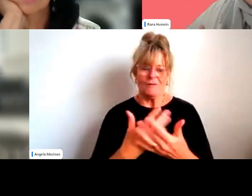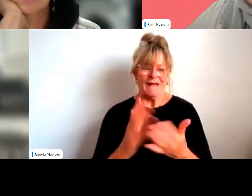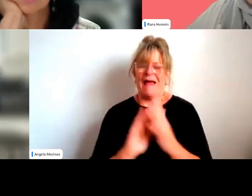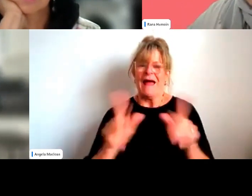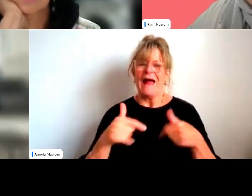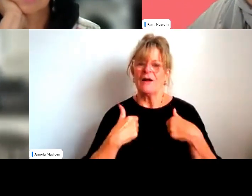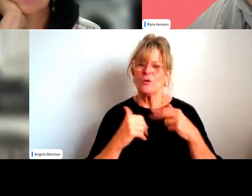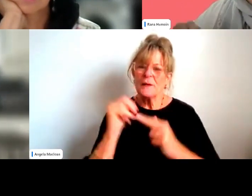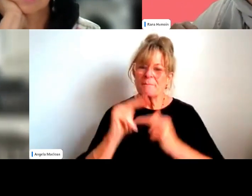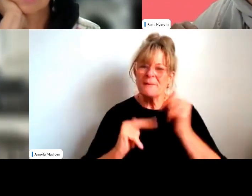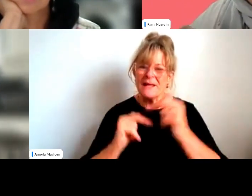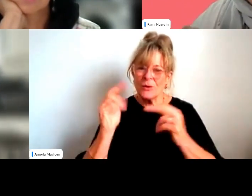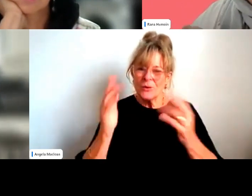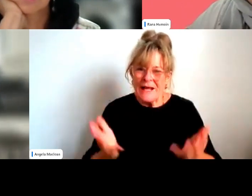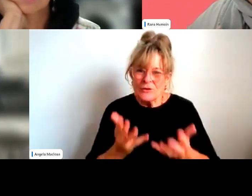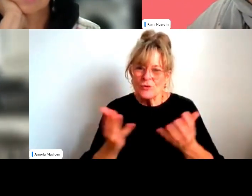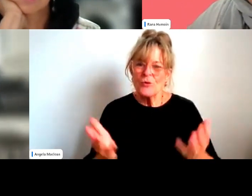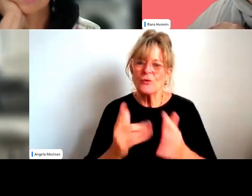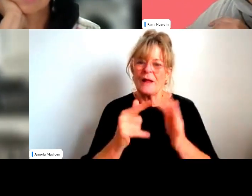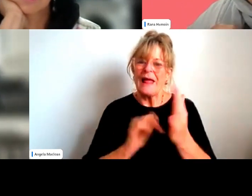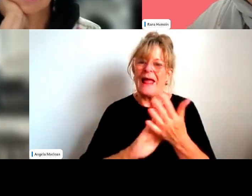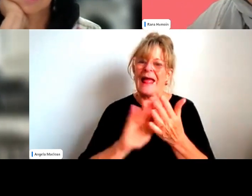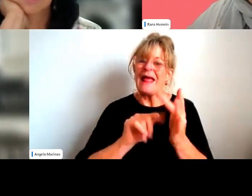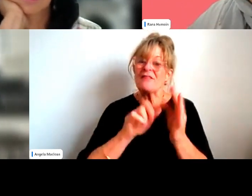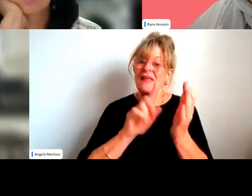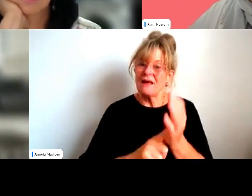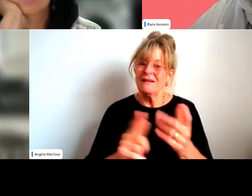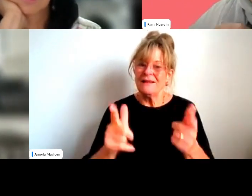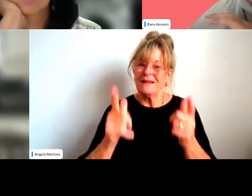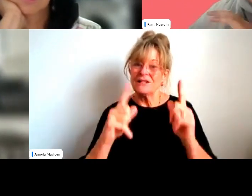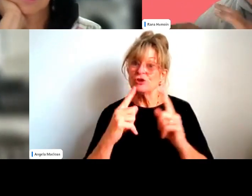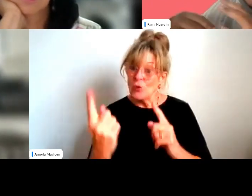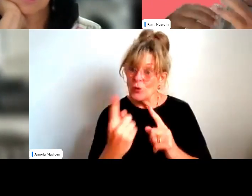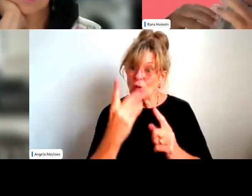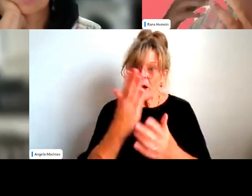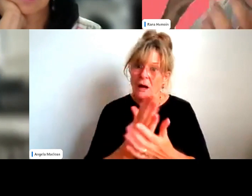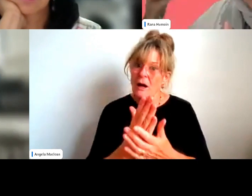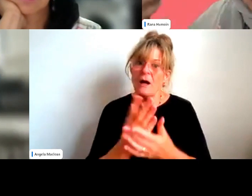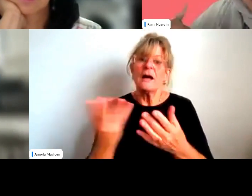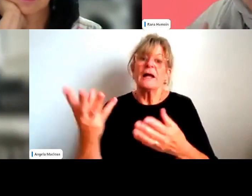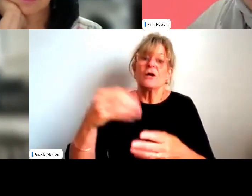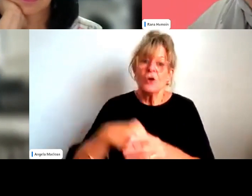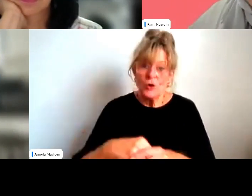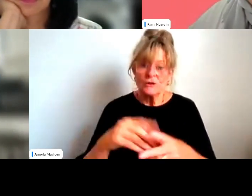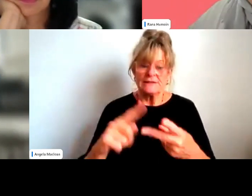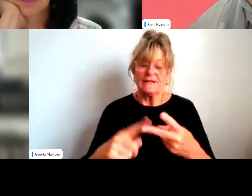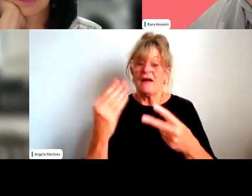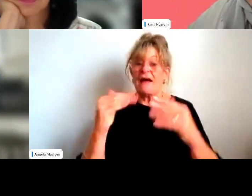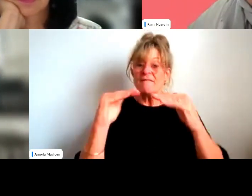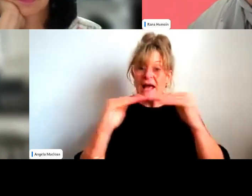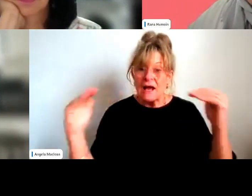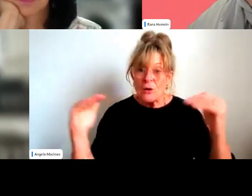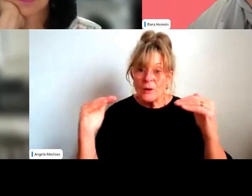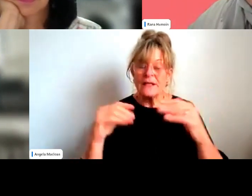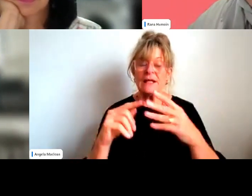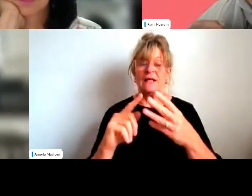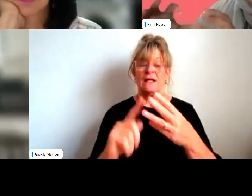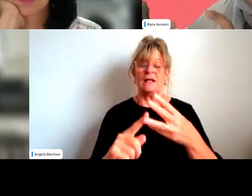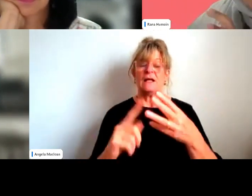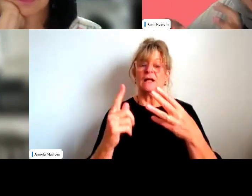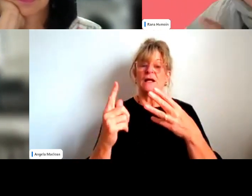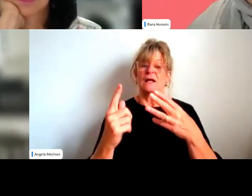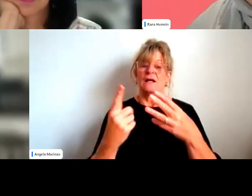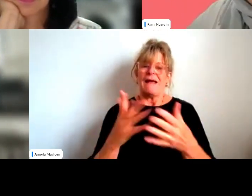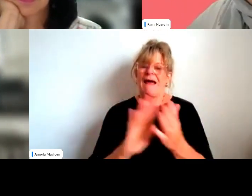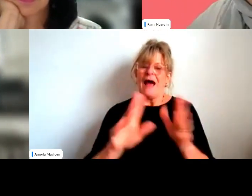a nurture ethical leaders that are inclusive, that are, um, have equity in mind. Um, and how